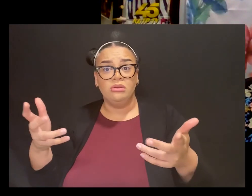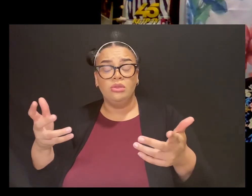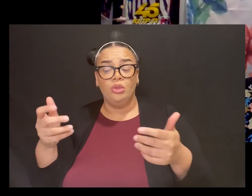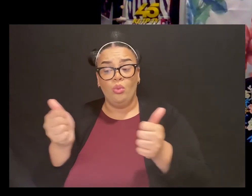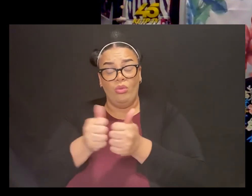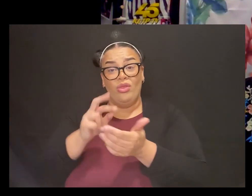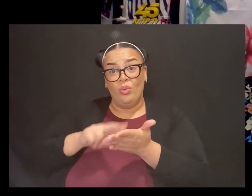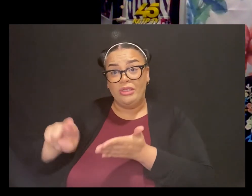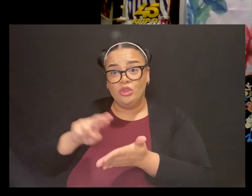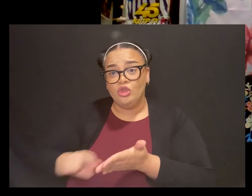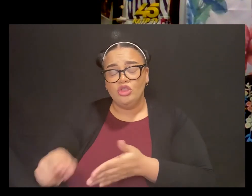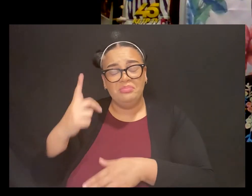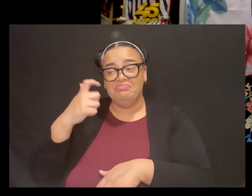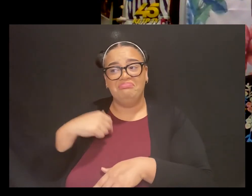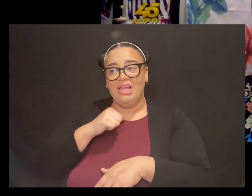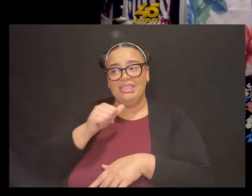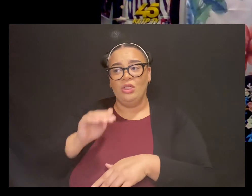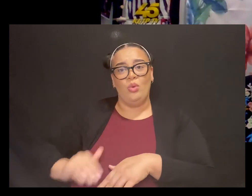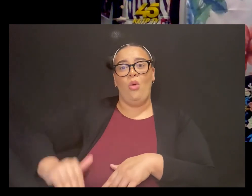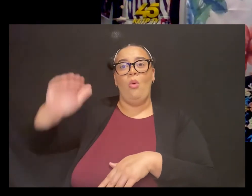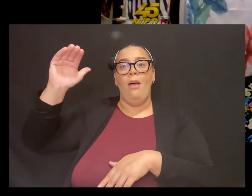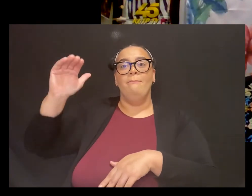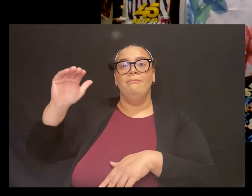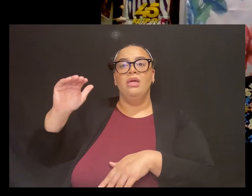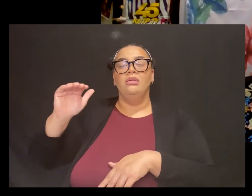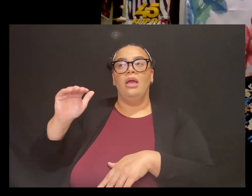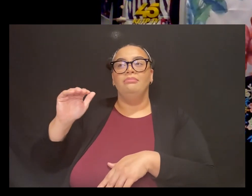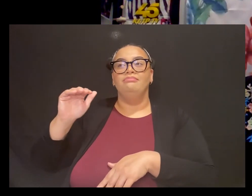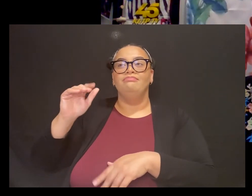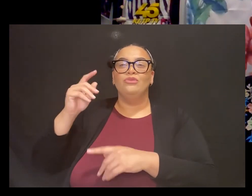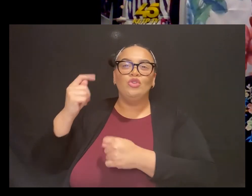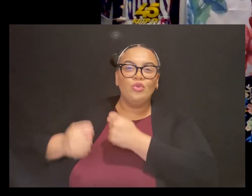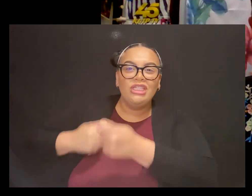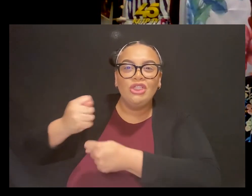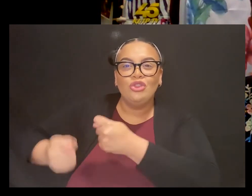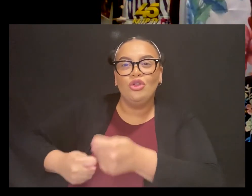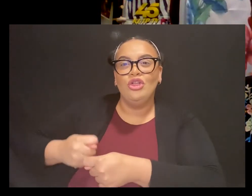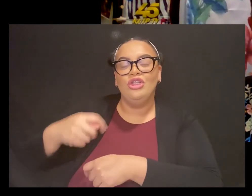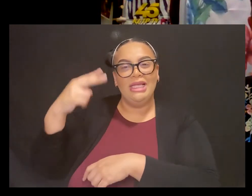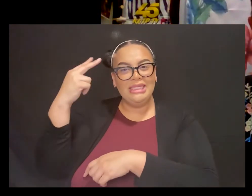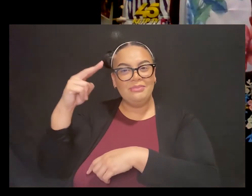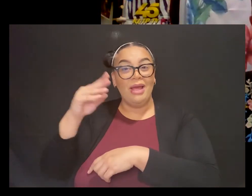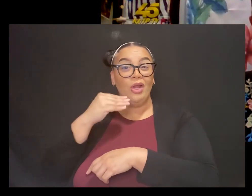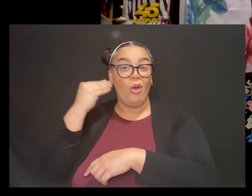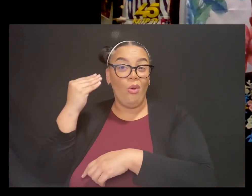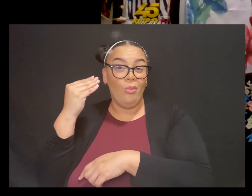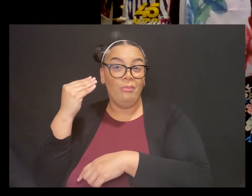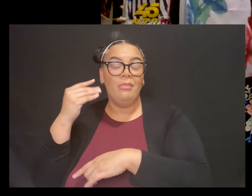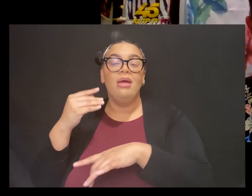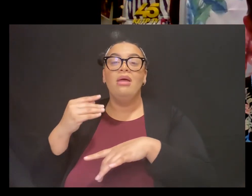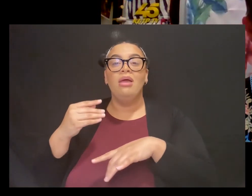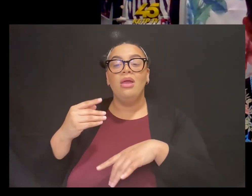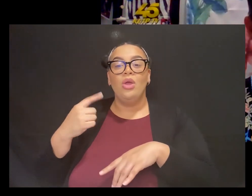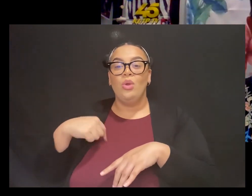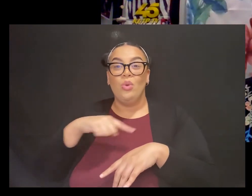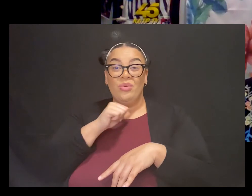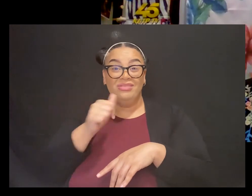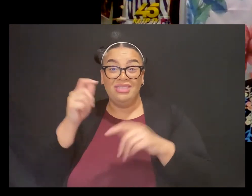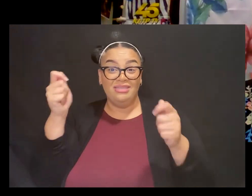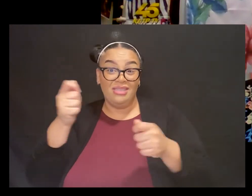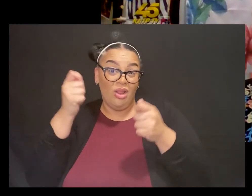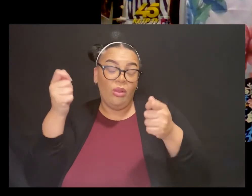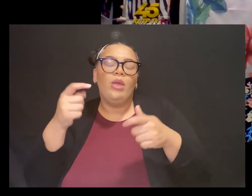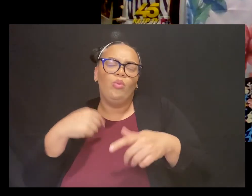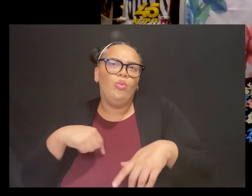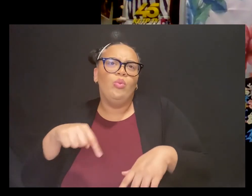Hispanic home. And we did celebrate, but I really didn't know the reason as to, you know, why are we celebrating Cinco de